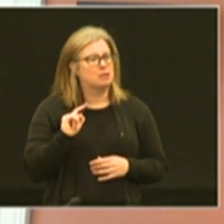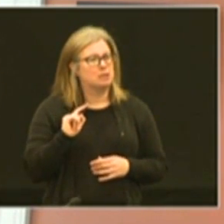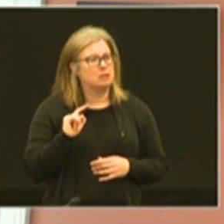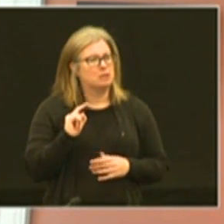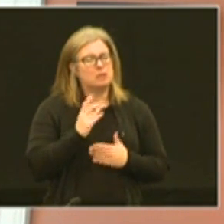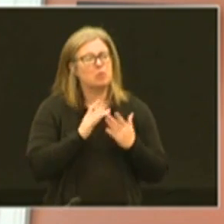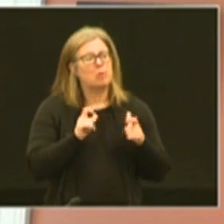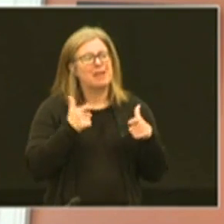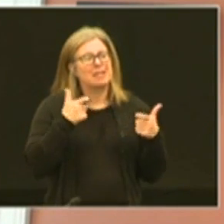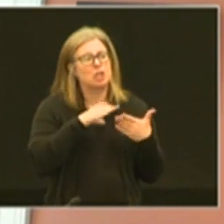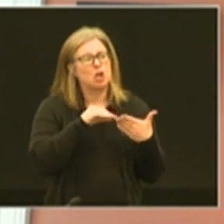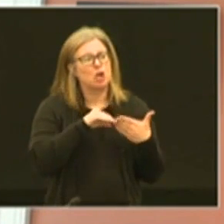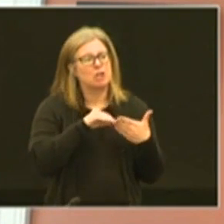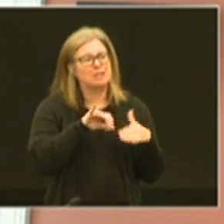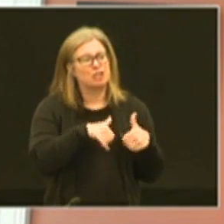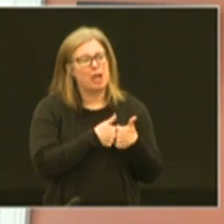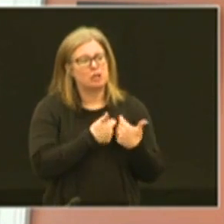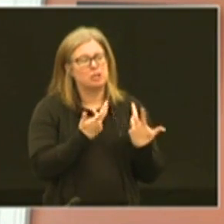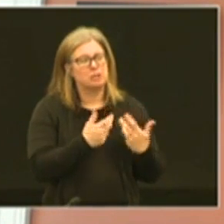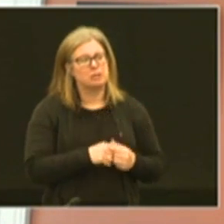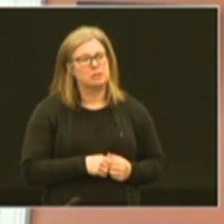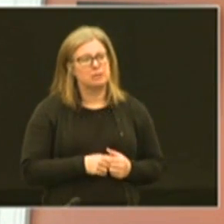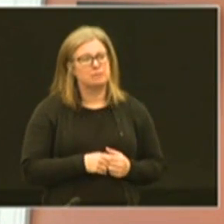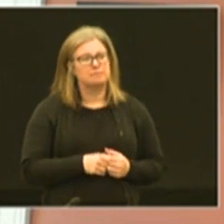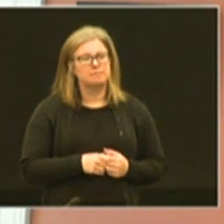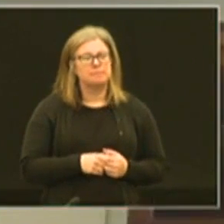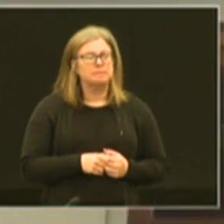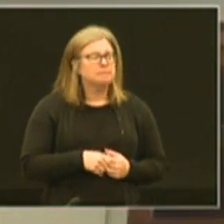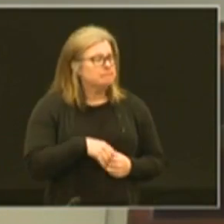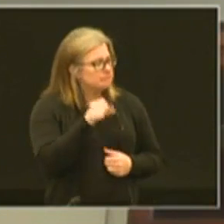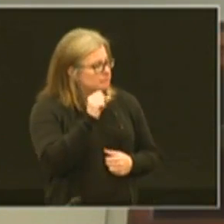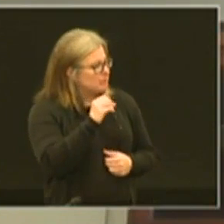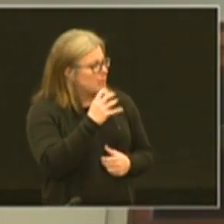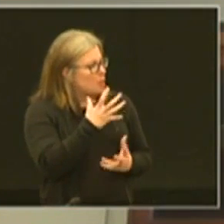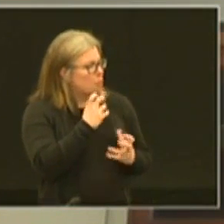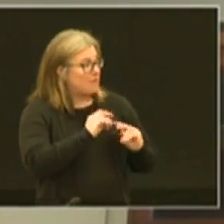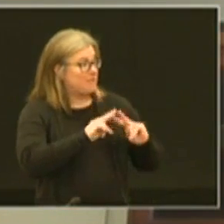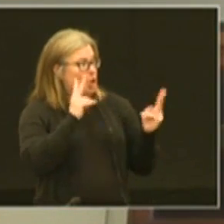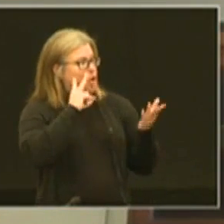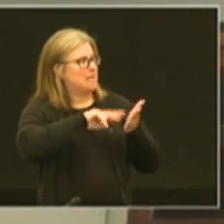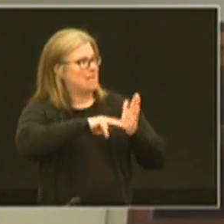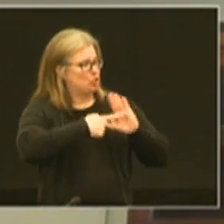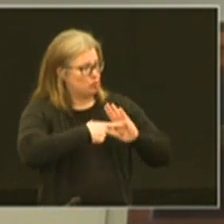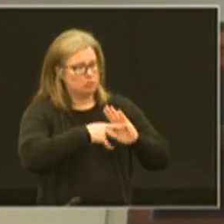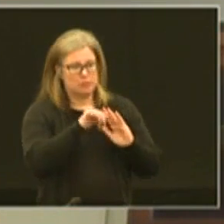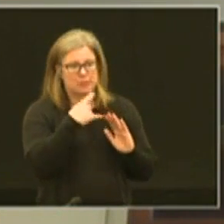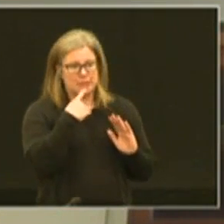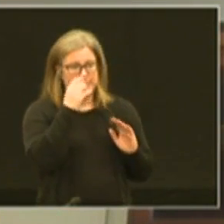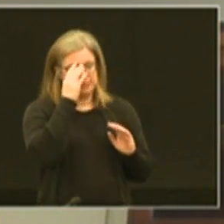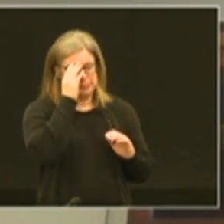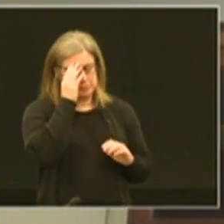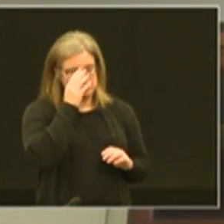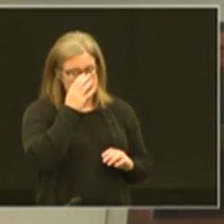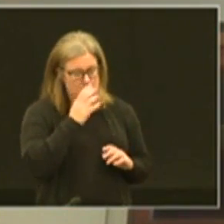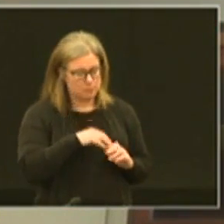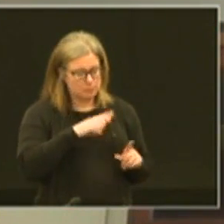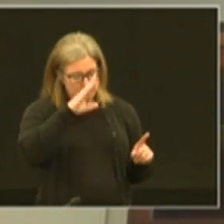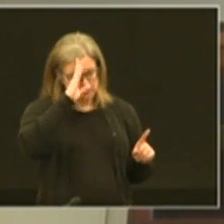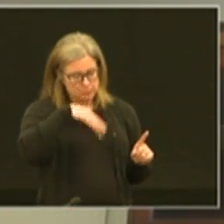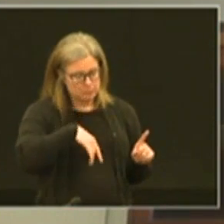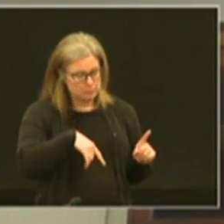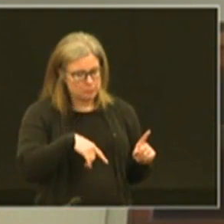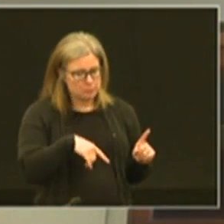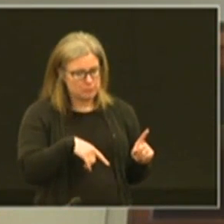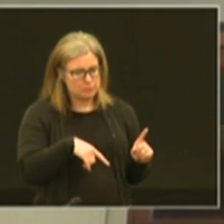were some of your biggest learnings and challenges yeah so we wanted to be very intentional as I said and so I know